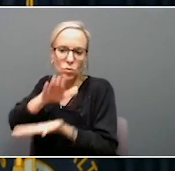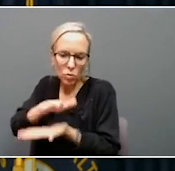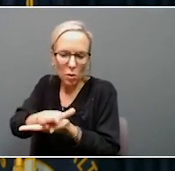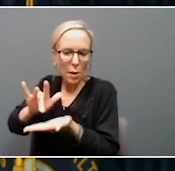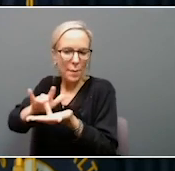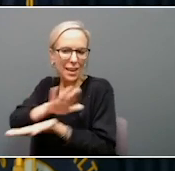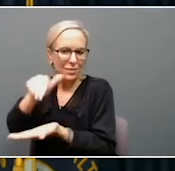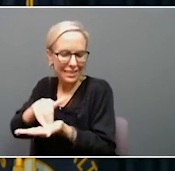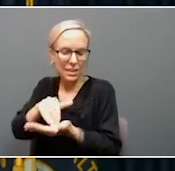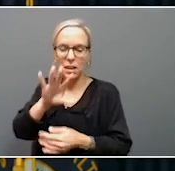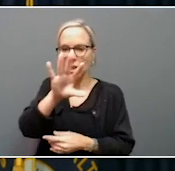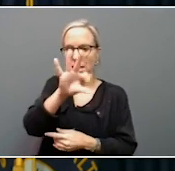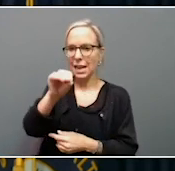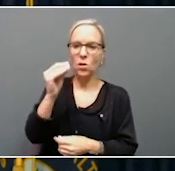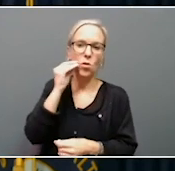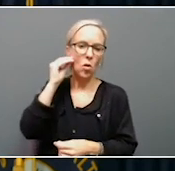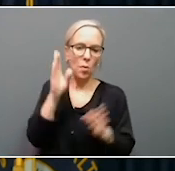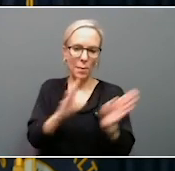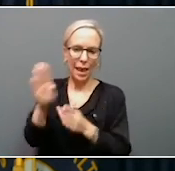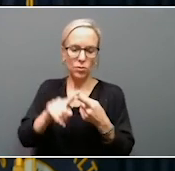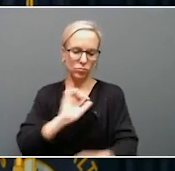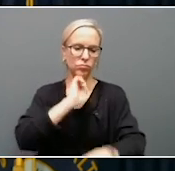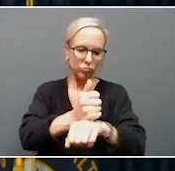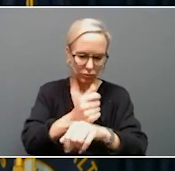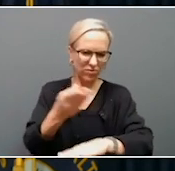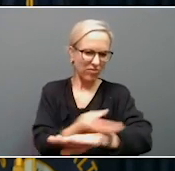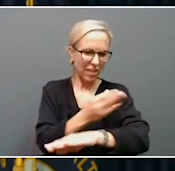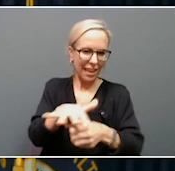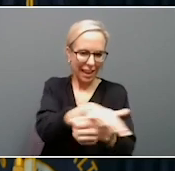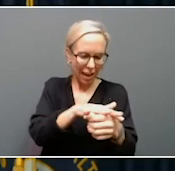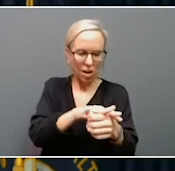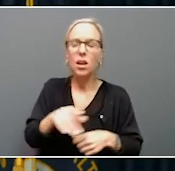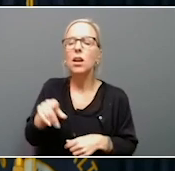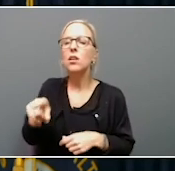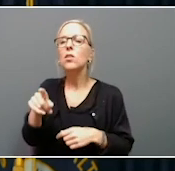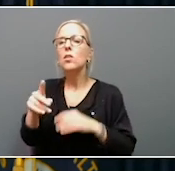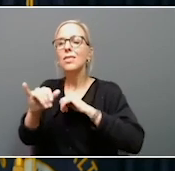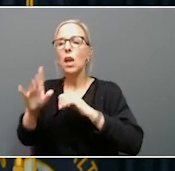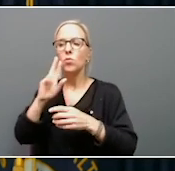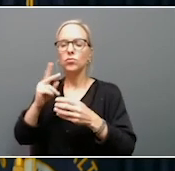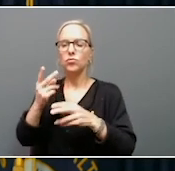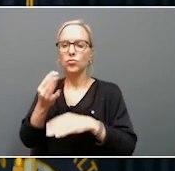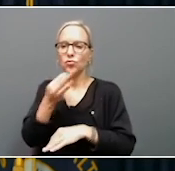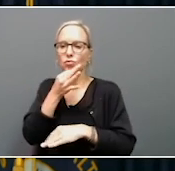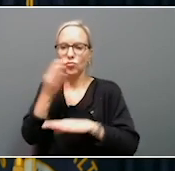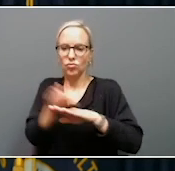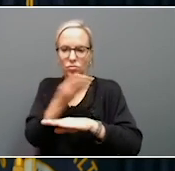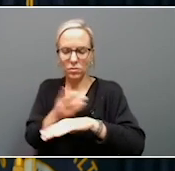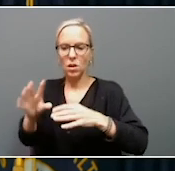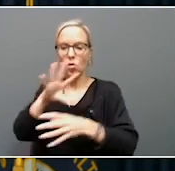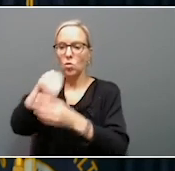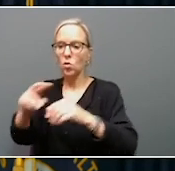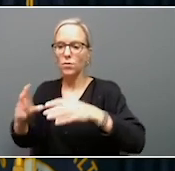homes are planned along with infrastructure. Work will begin soon on a bridge to the property that will allow infrastructure work to